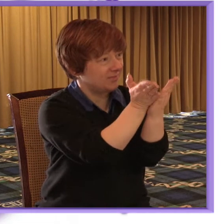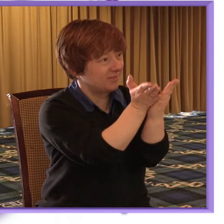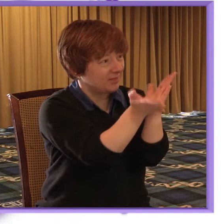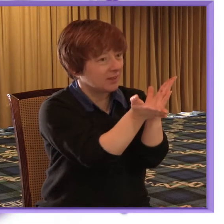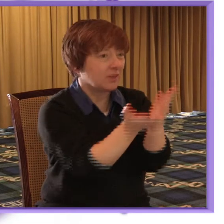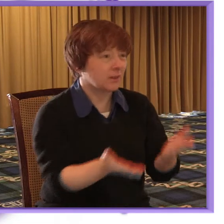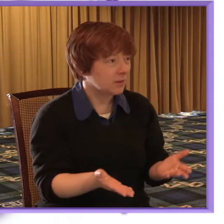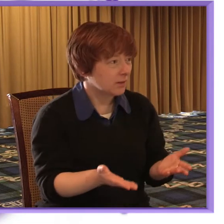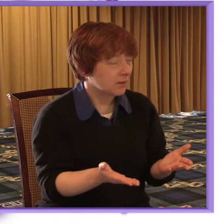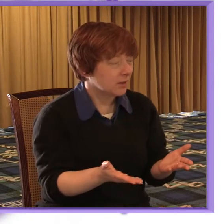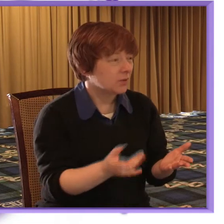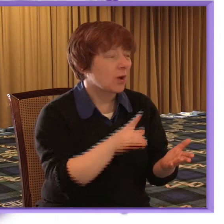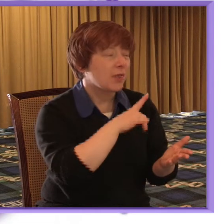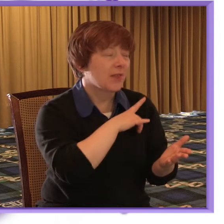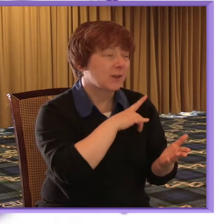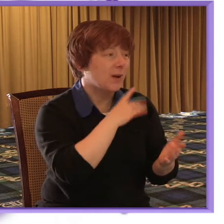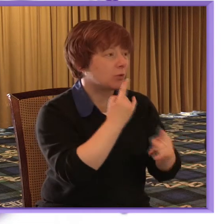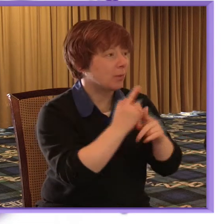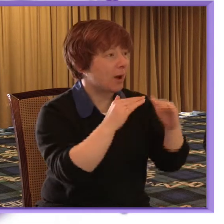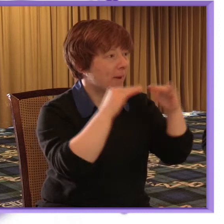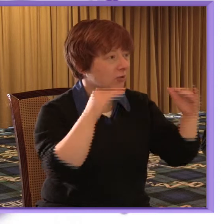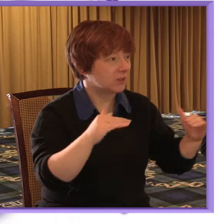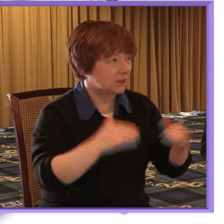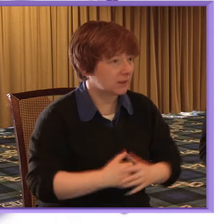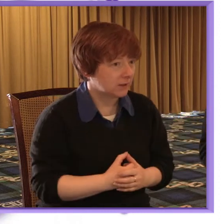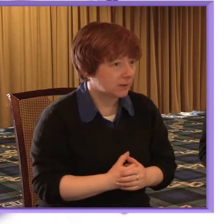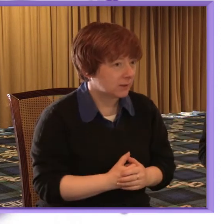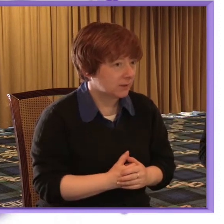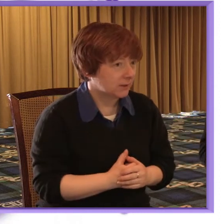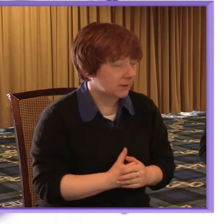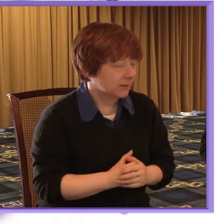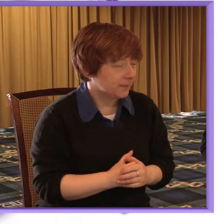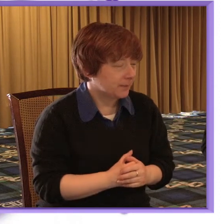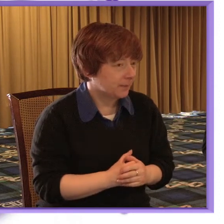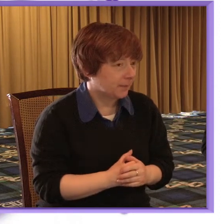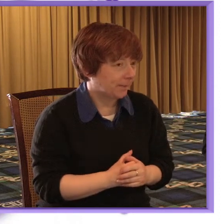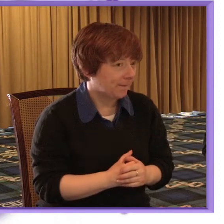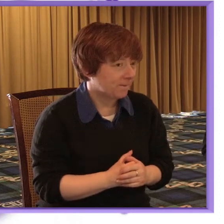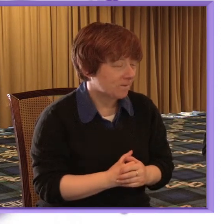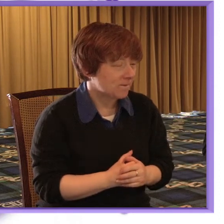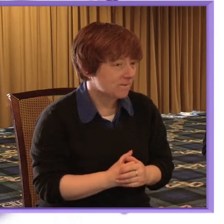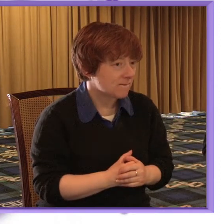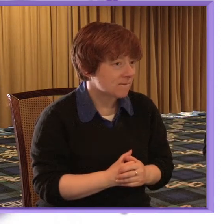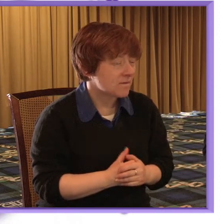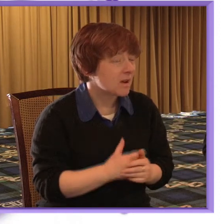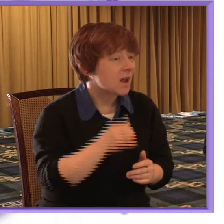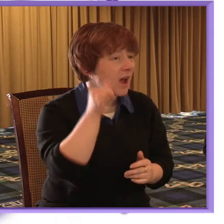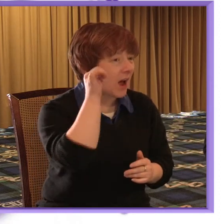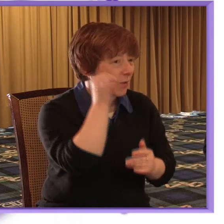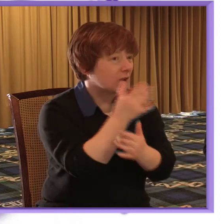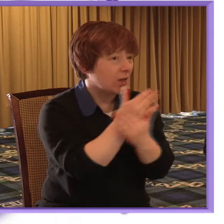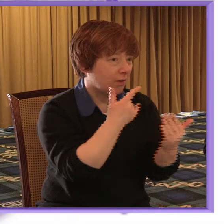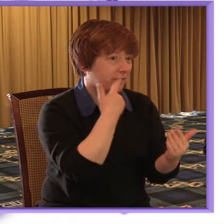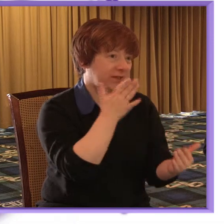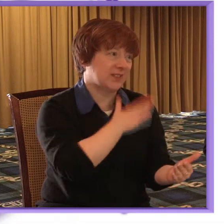with parity and I think we do know that there is there is a lot of stigma still out there and I think